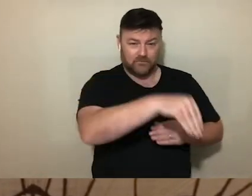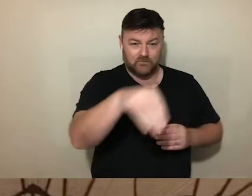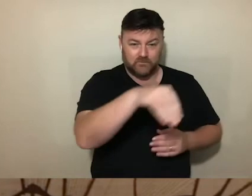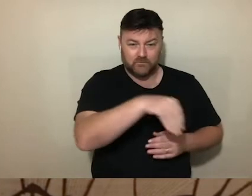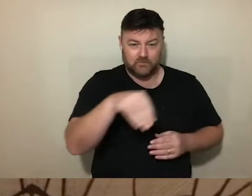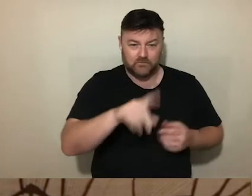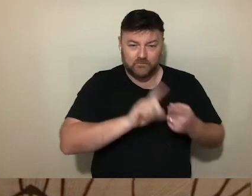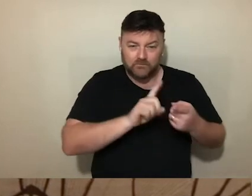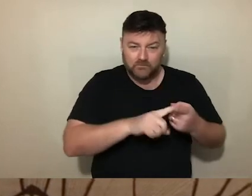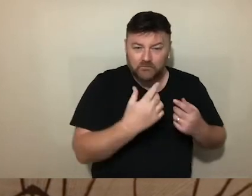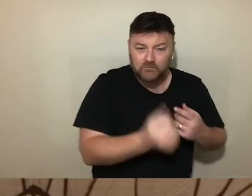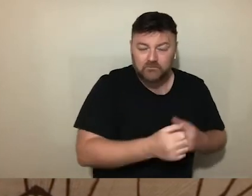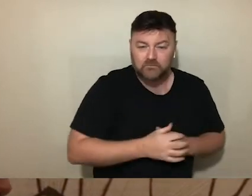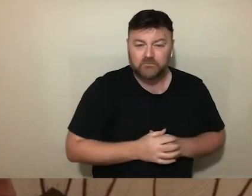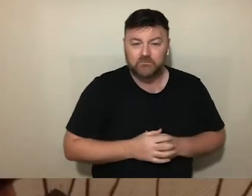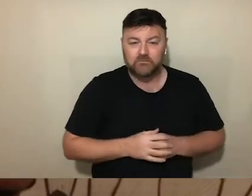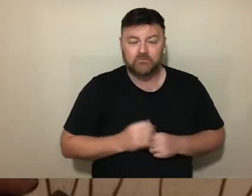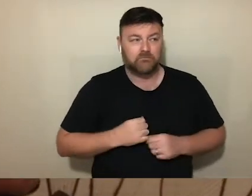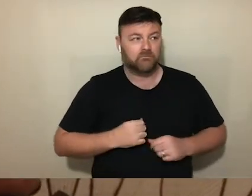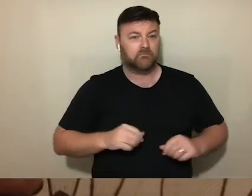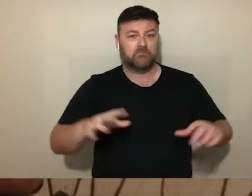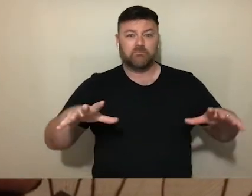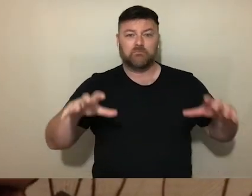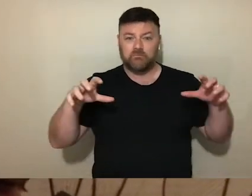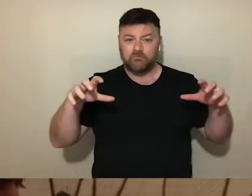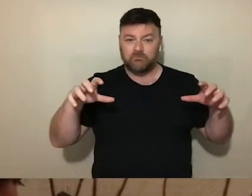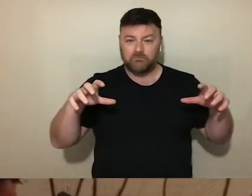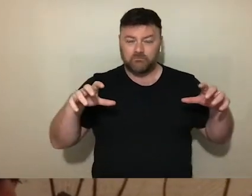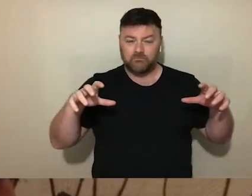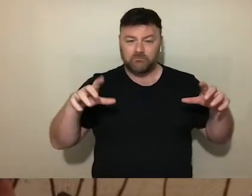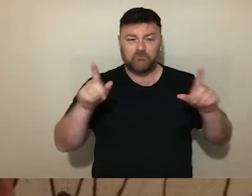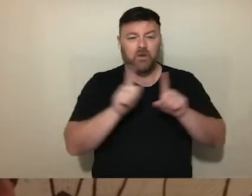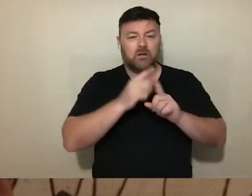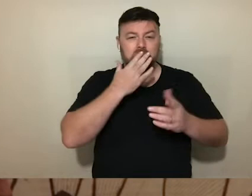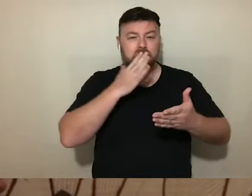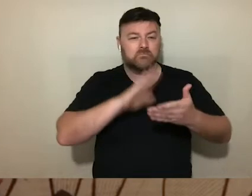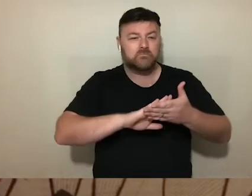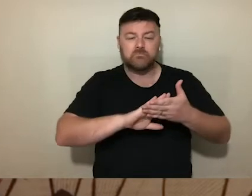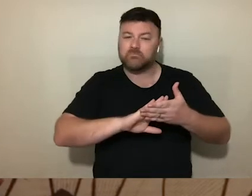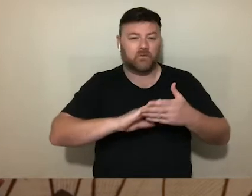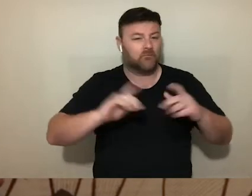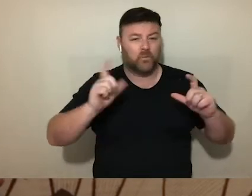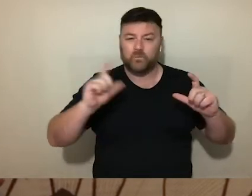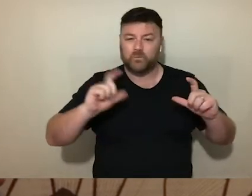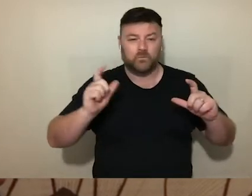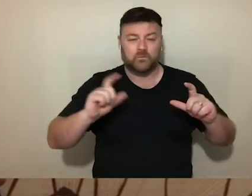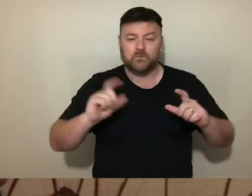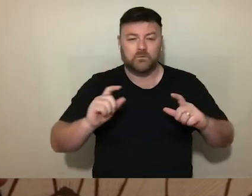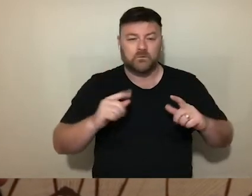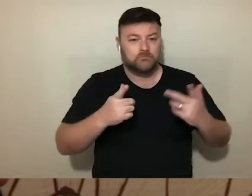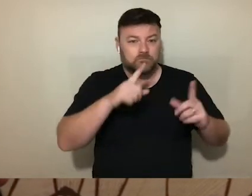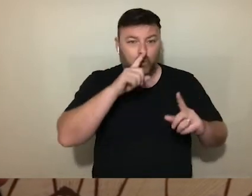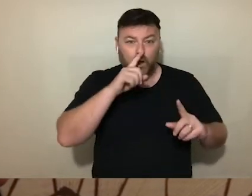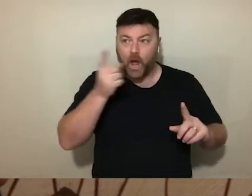A polarised state with a Grand Canyon cutting. Like magnets. Not photos. But you can't